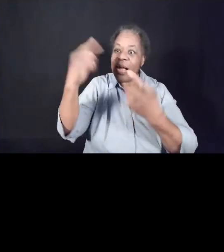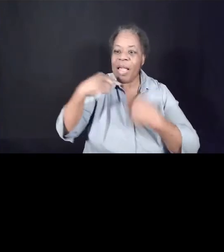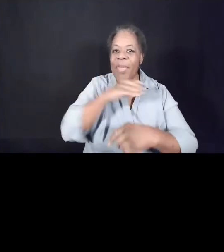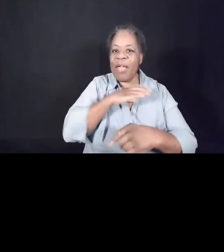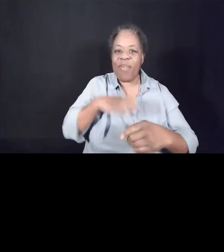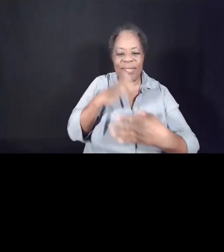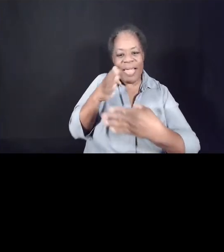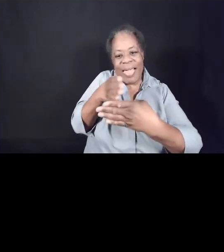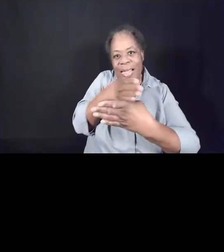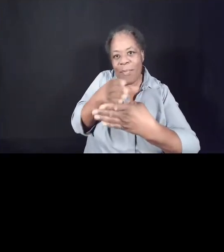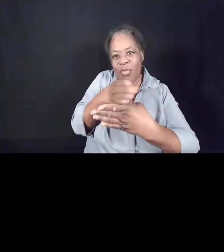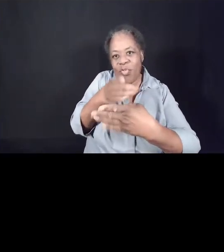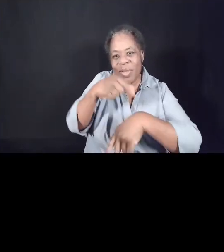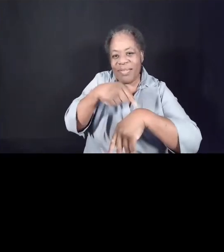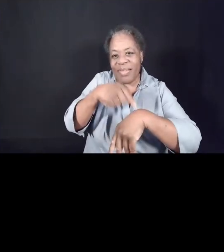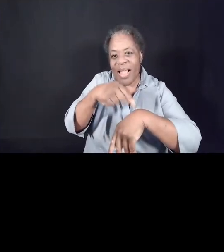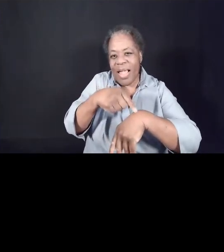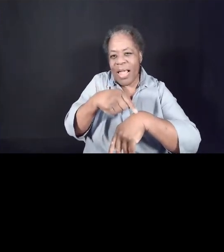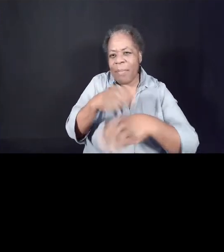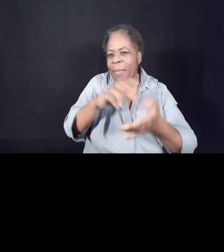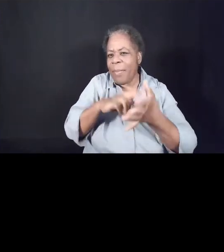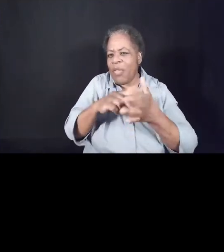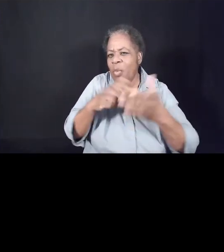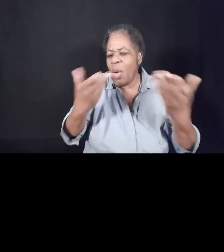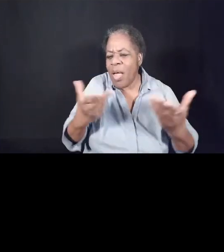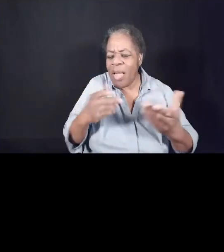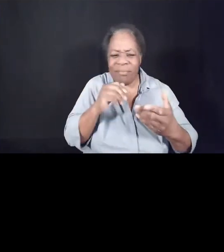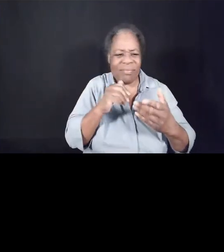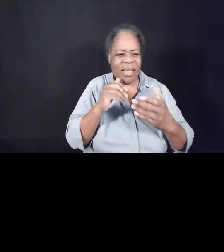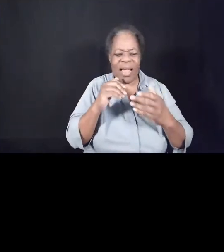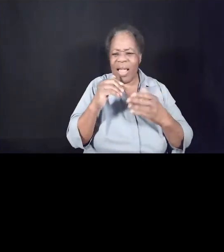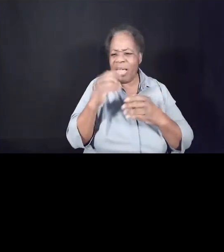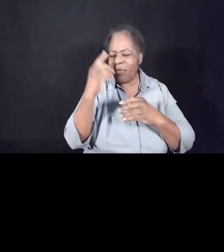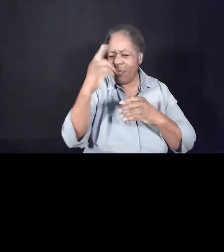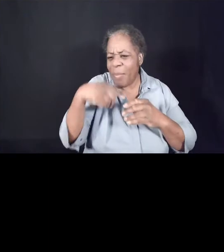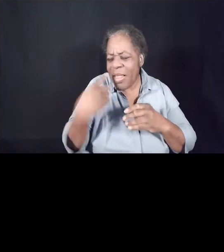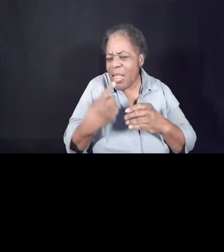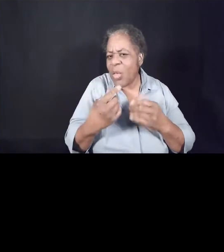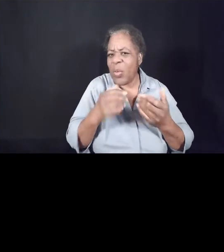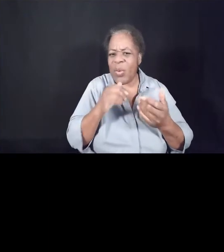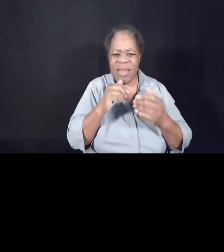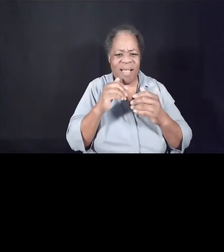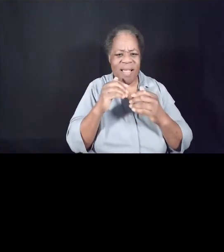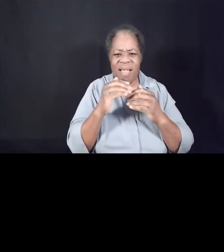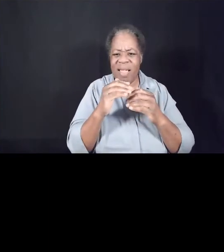times, we said, are unfamiliar and uncertain and uncomfortable.